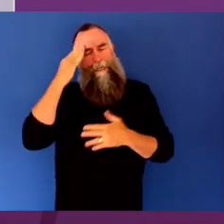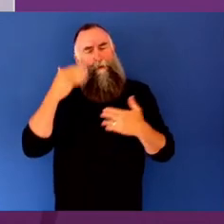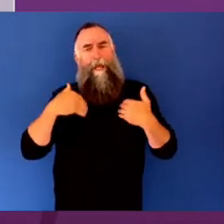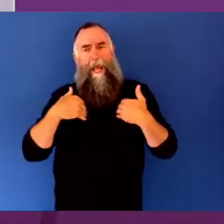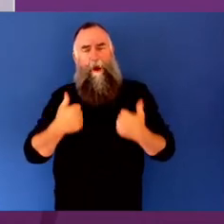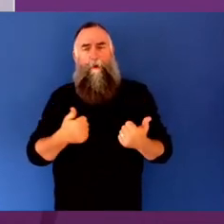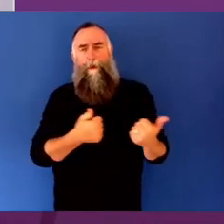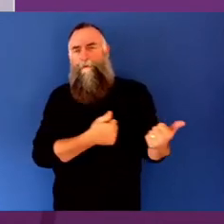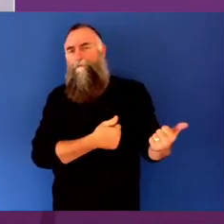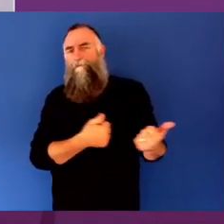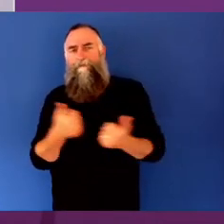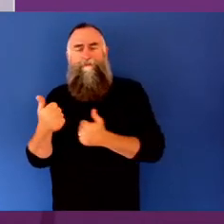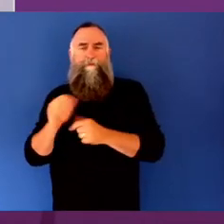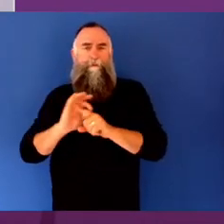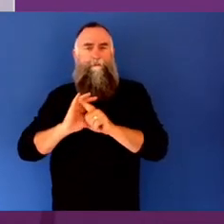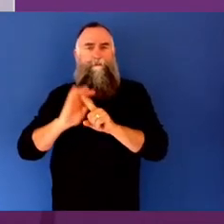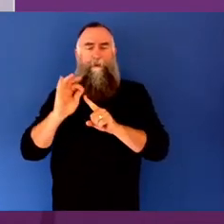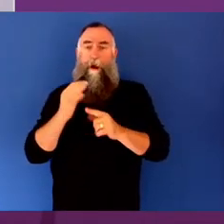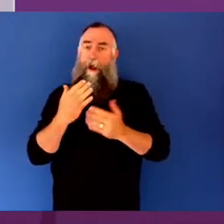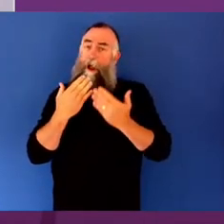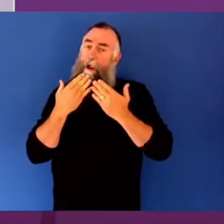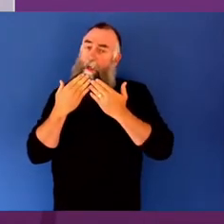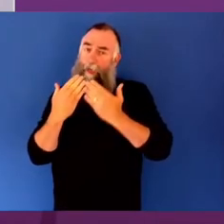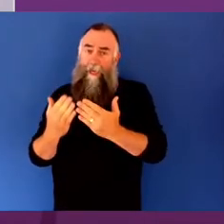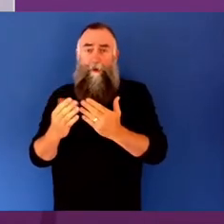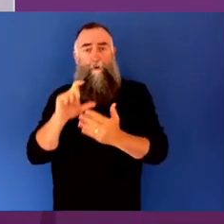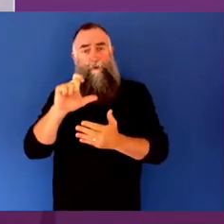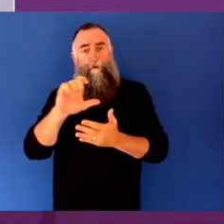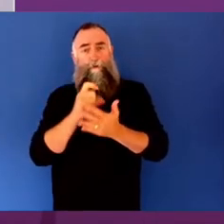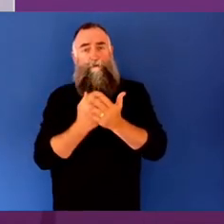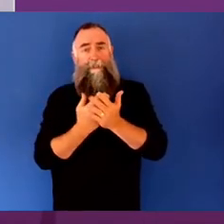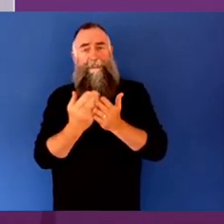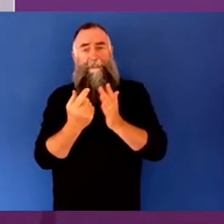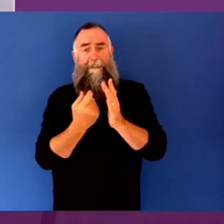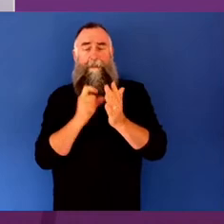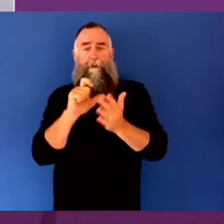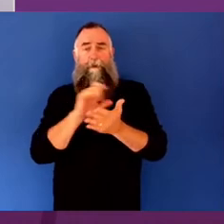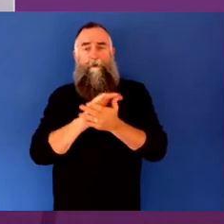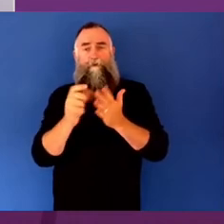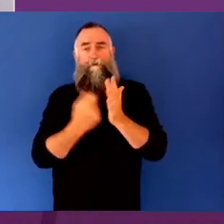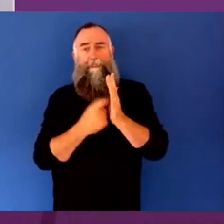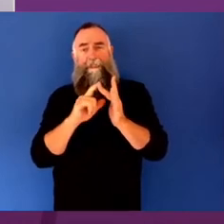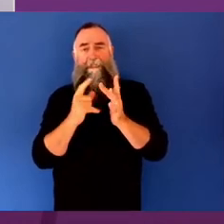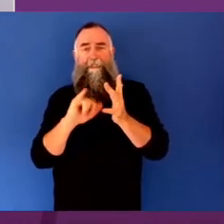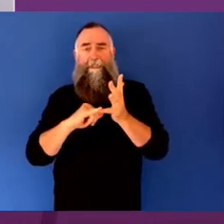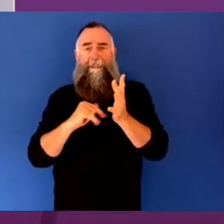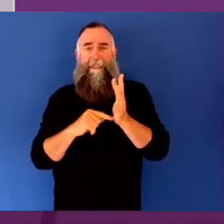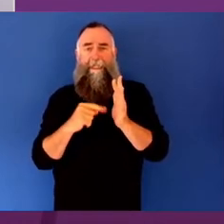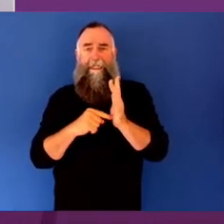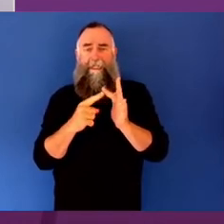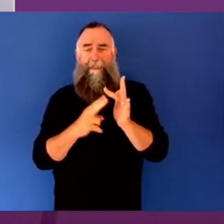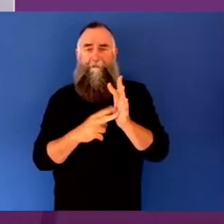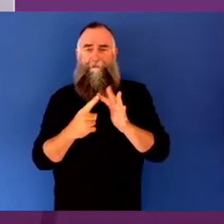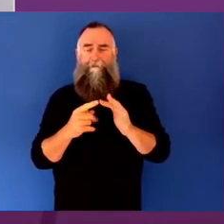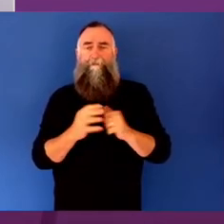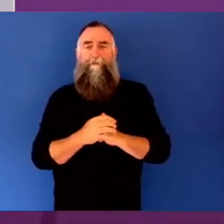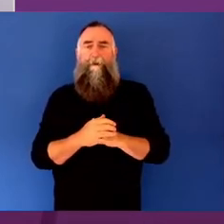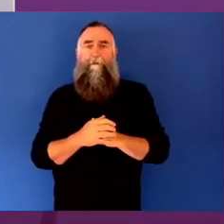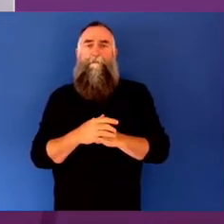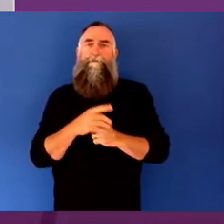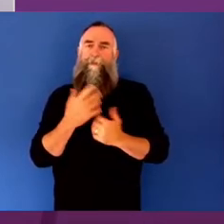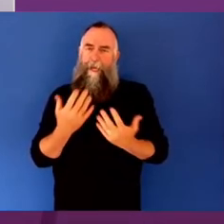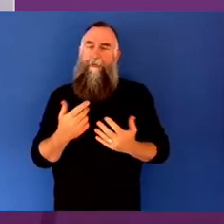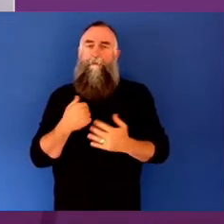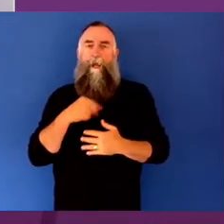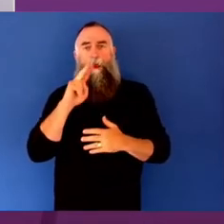that contribution. There is much to think about and work from, from what you've said. And we really do look forward